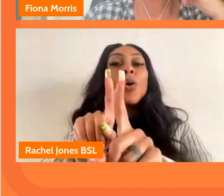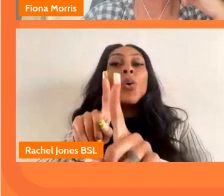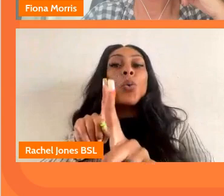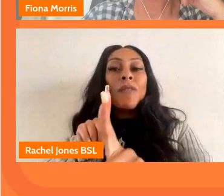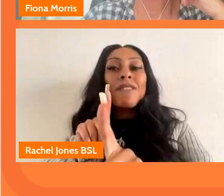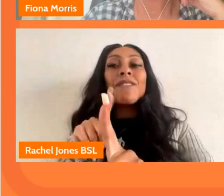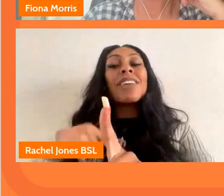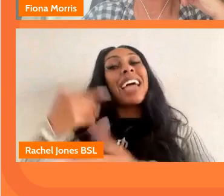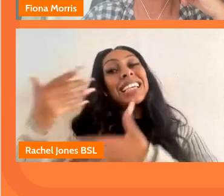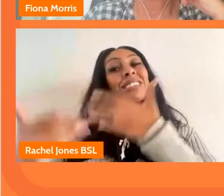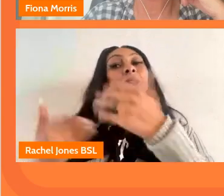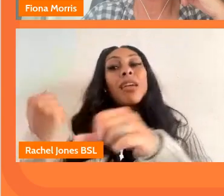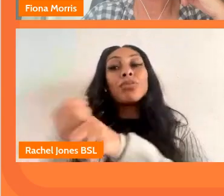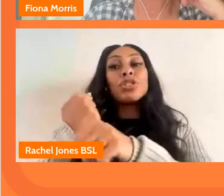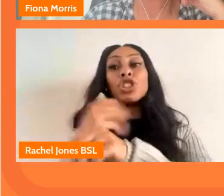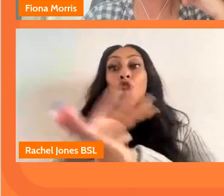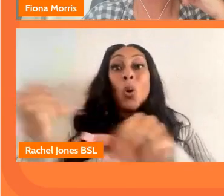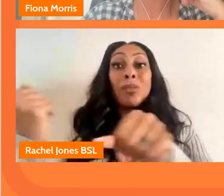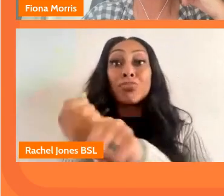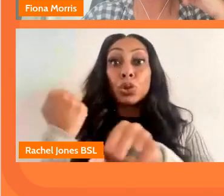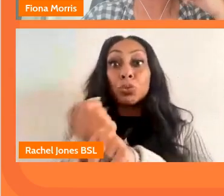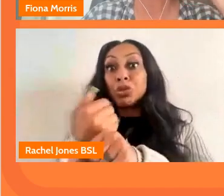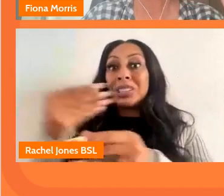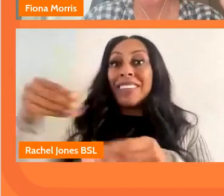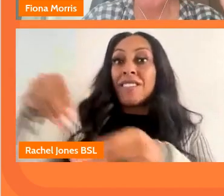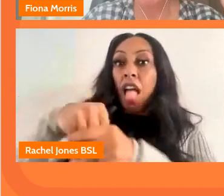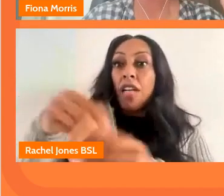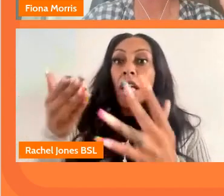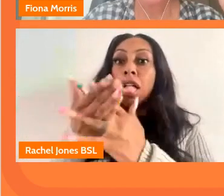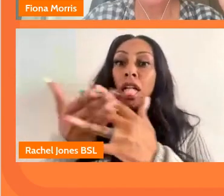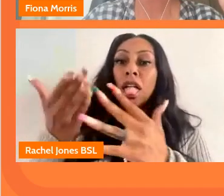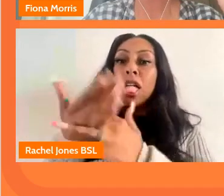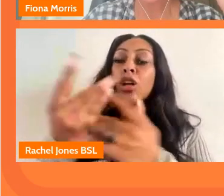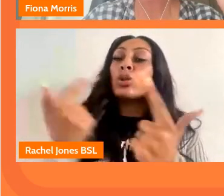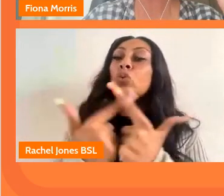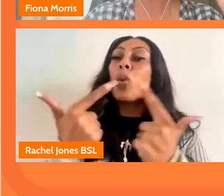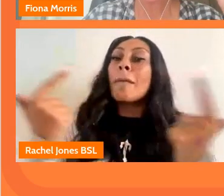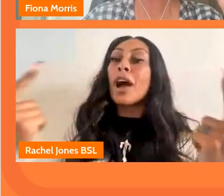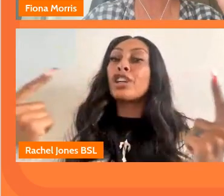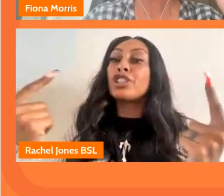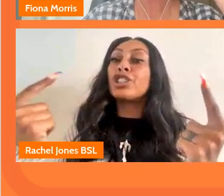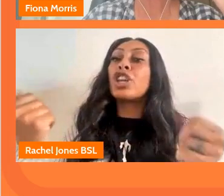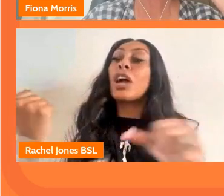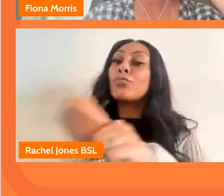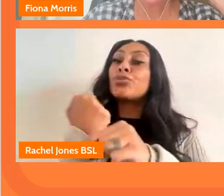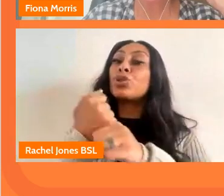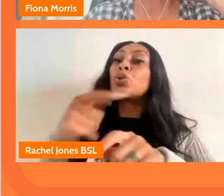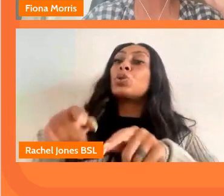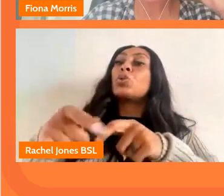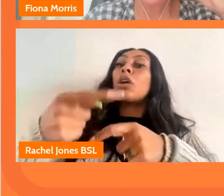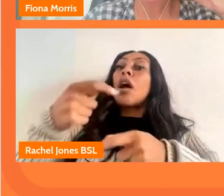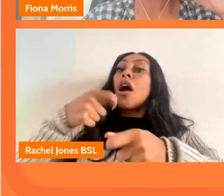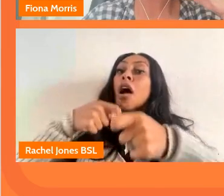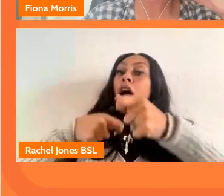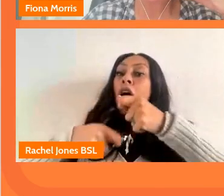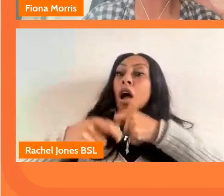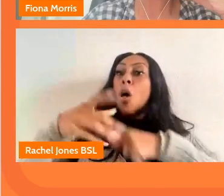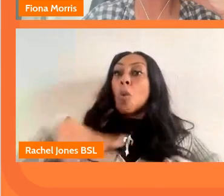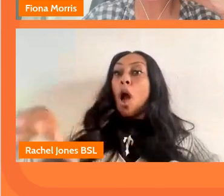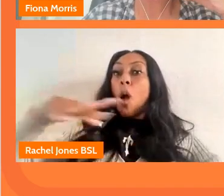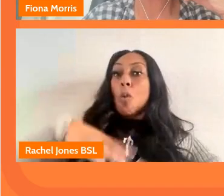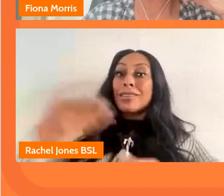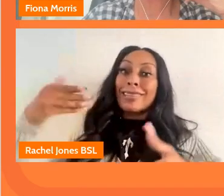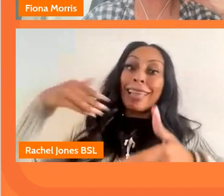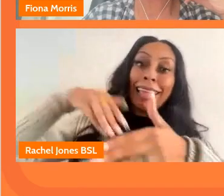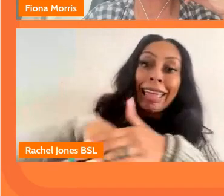the time is don't produce it so much you know you actually almost have producers need to retrain their own brain because they tend to want to come in